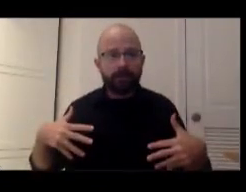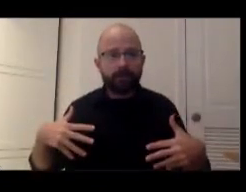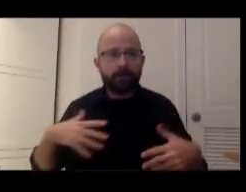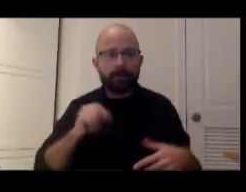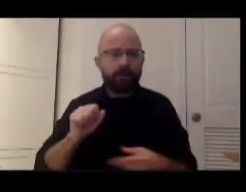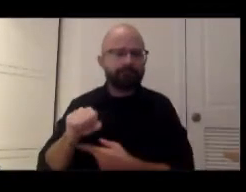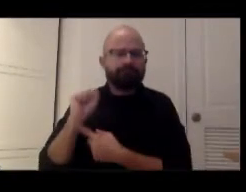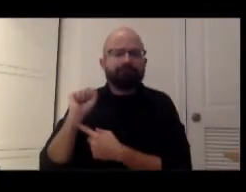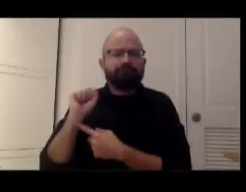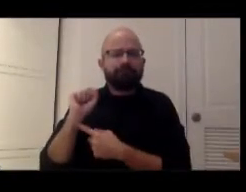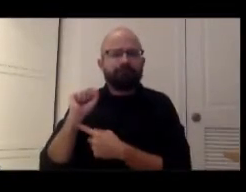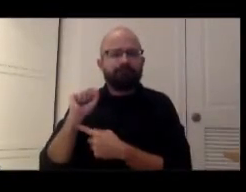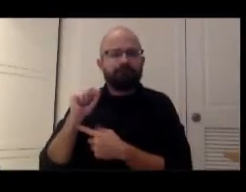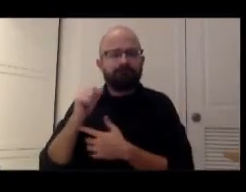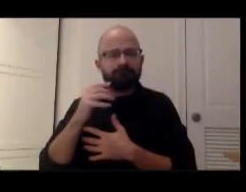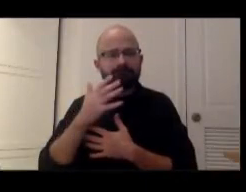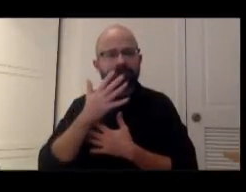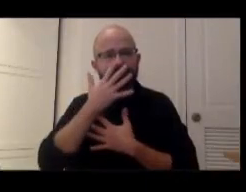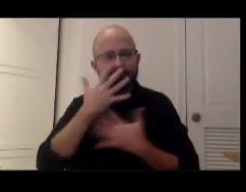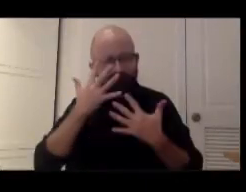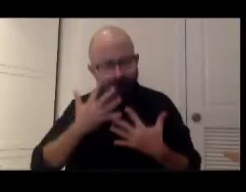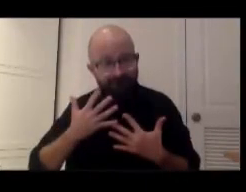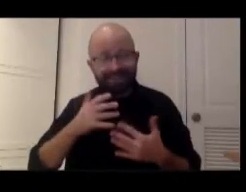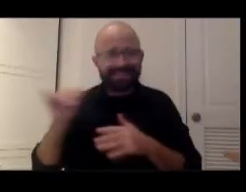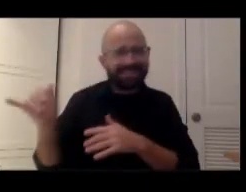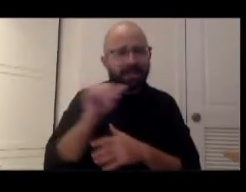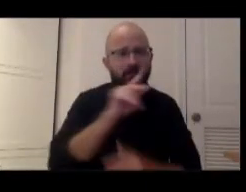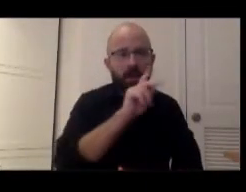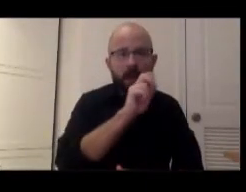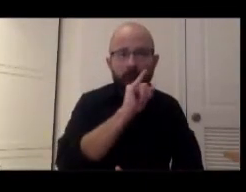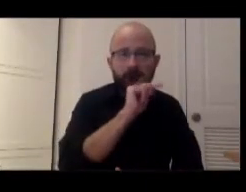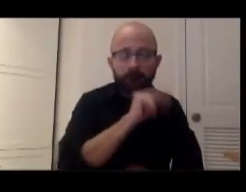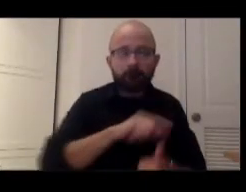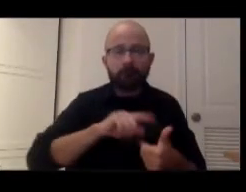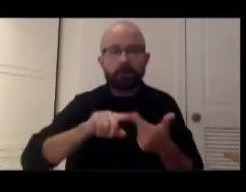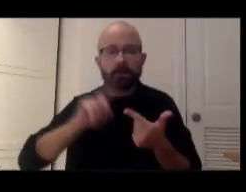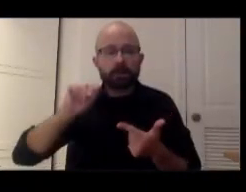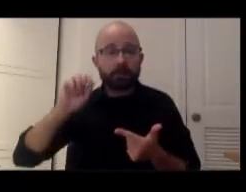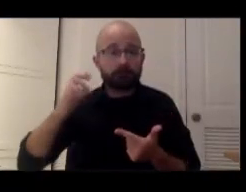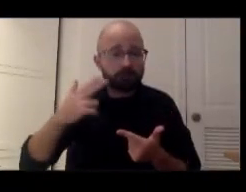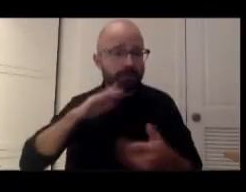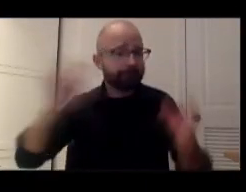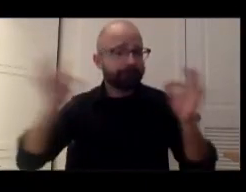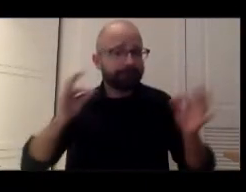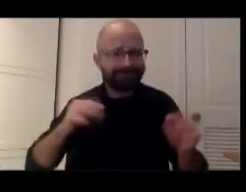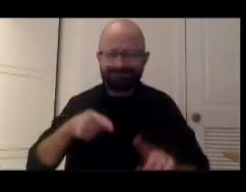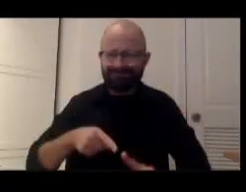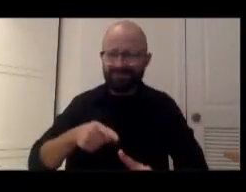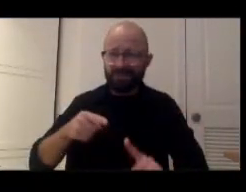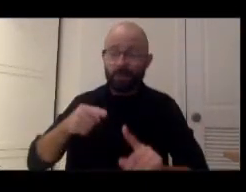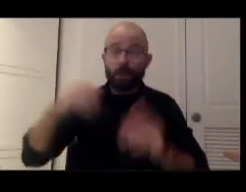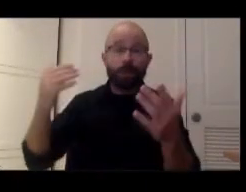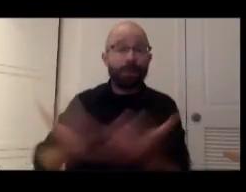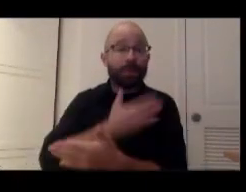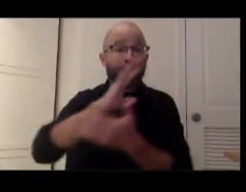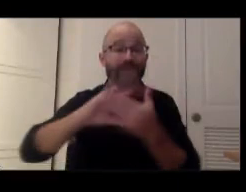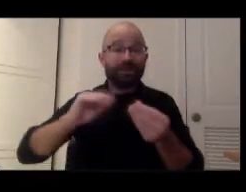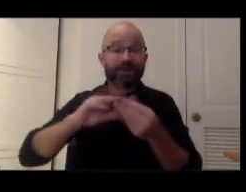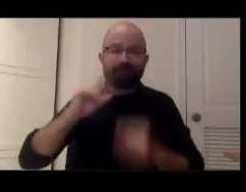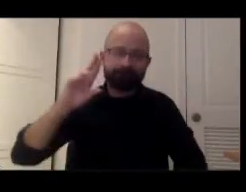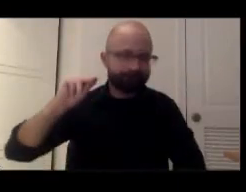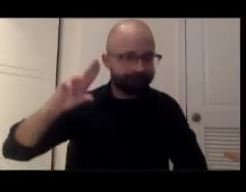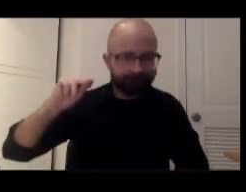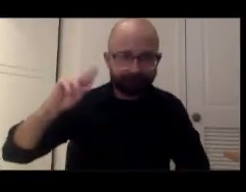ultimately, it is in the same way that Kevin and Deborah have been describing. This is not a new story. Asian Americans are not